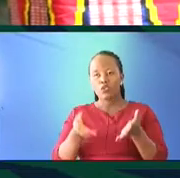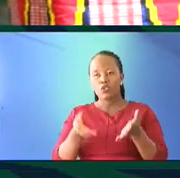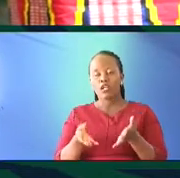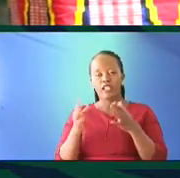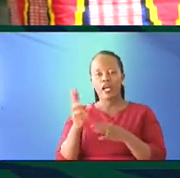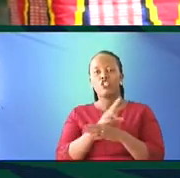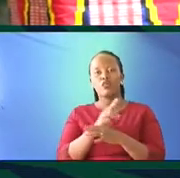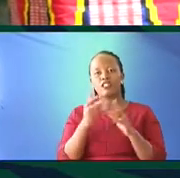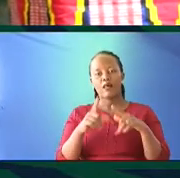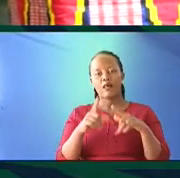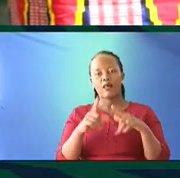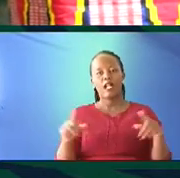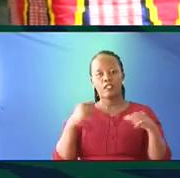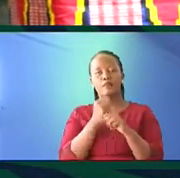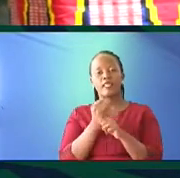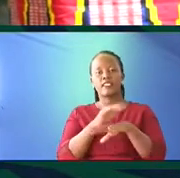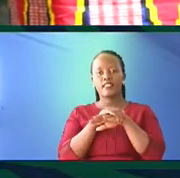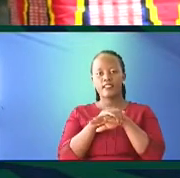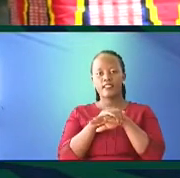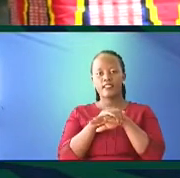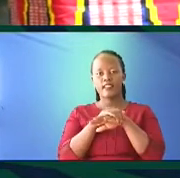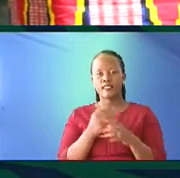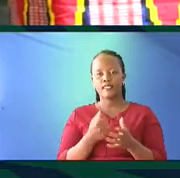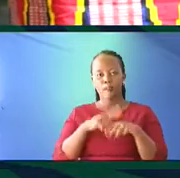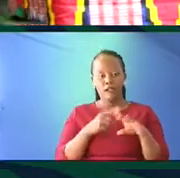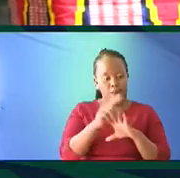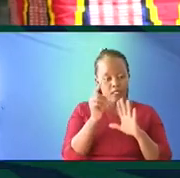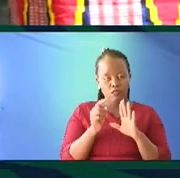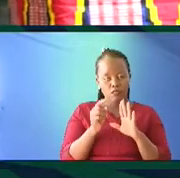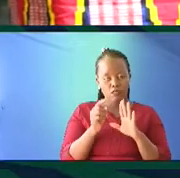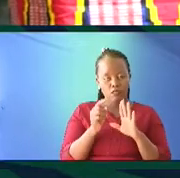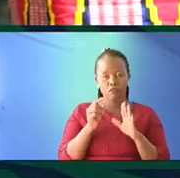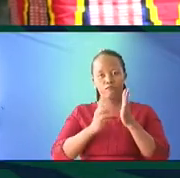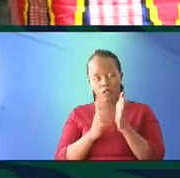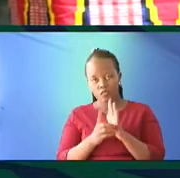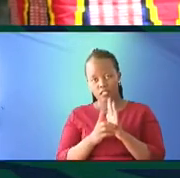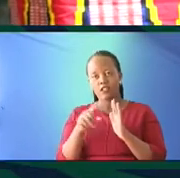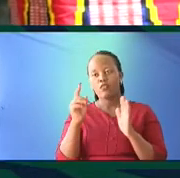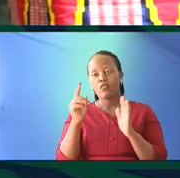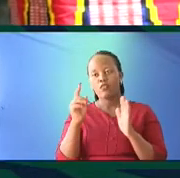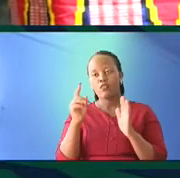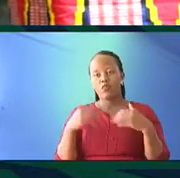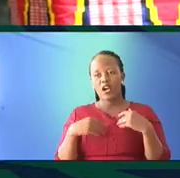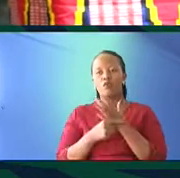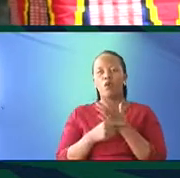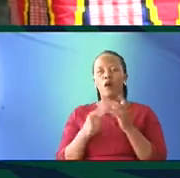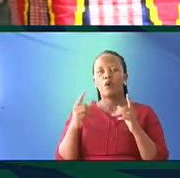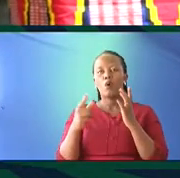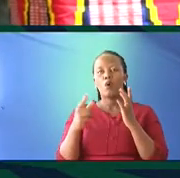our language and making it English. So, when you go to the Oxford English Dictionary today online, you will find the words matatu,